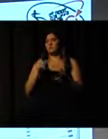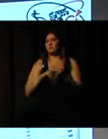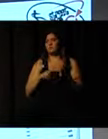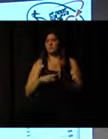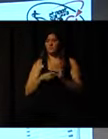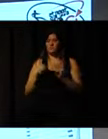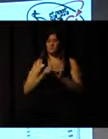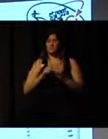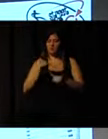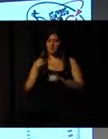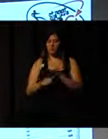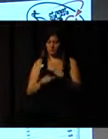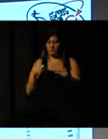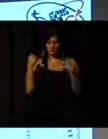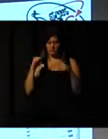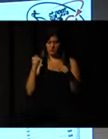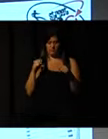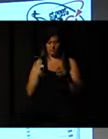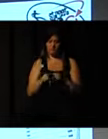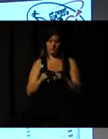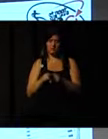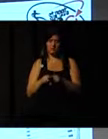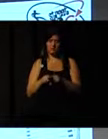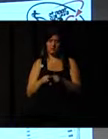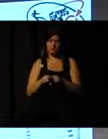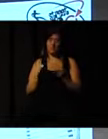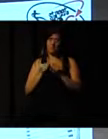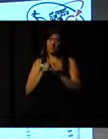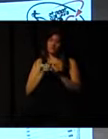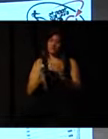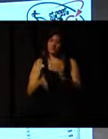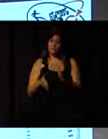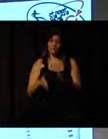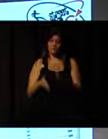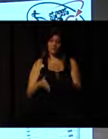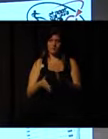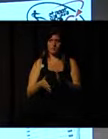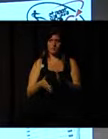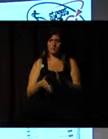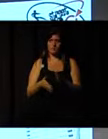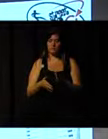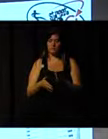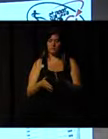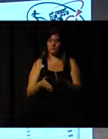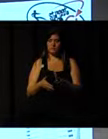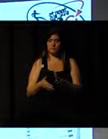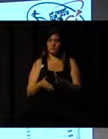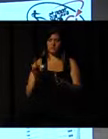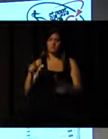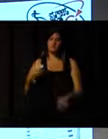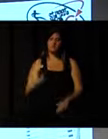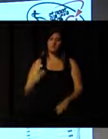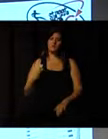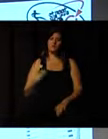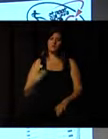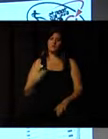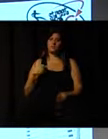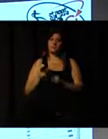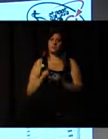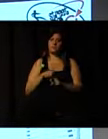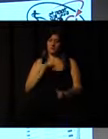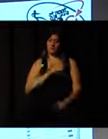influencing, in the UK, sport is provided by the national governing bodies of sport. So, we try and influence